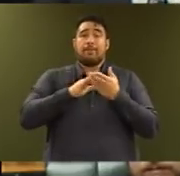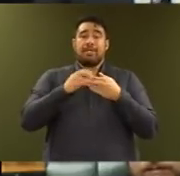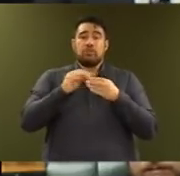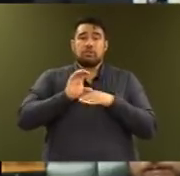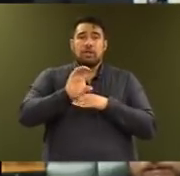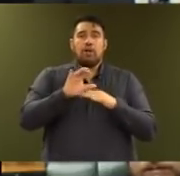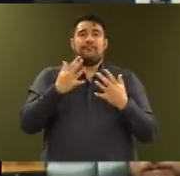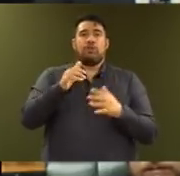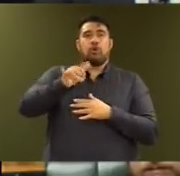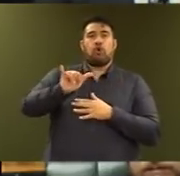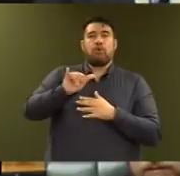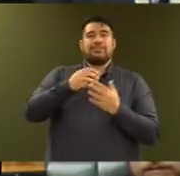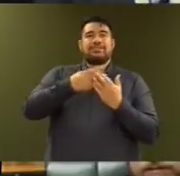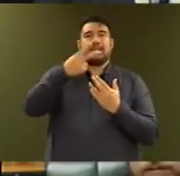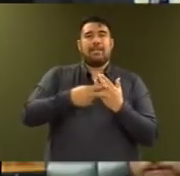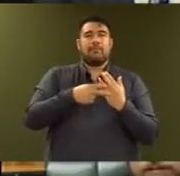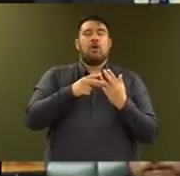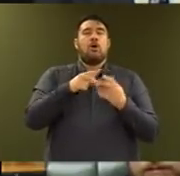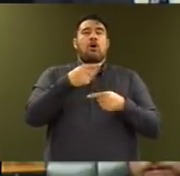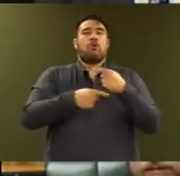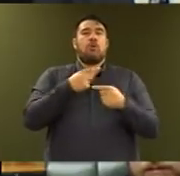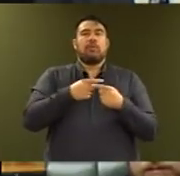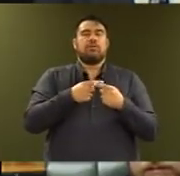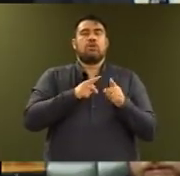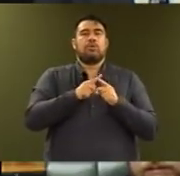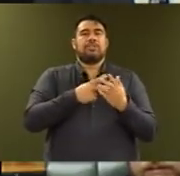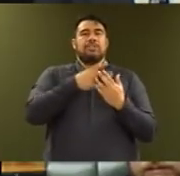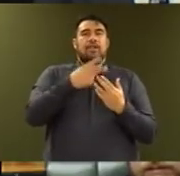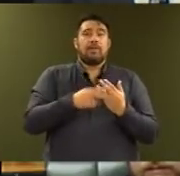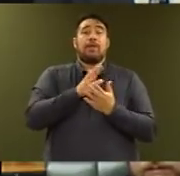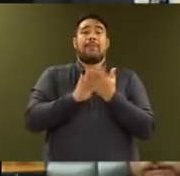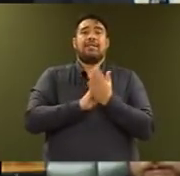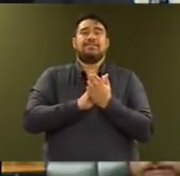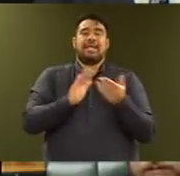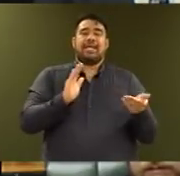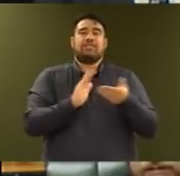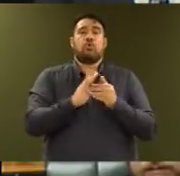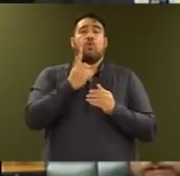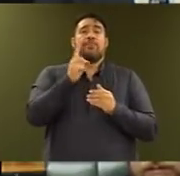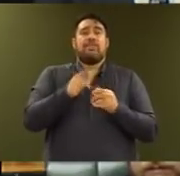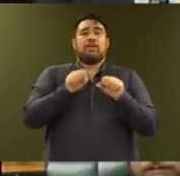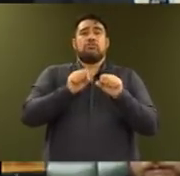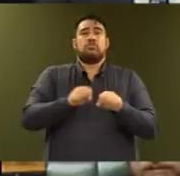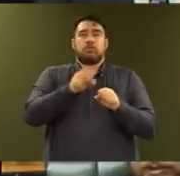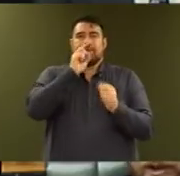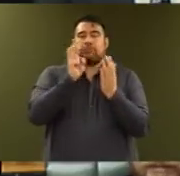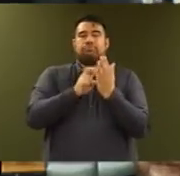resourcing scheme, OARS, to support an additional 1,000 students from next year.